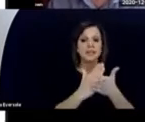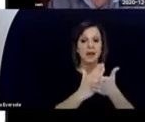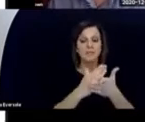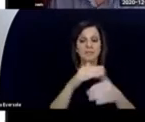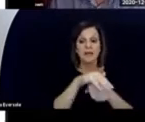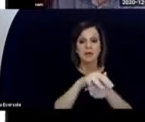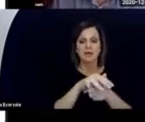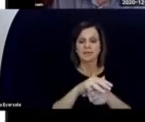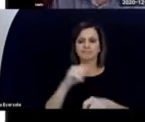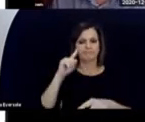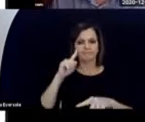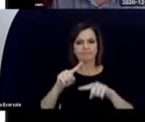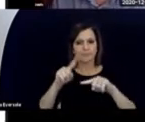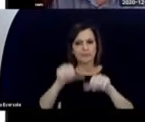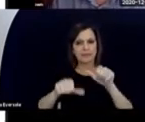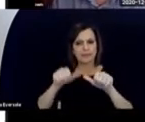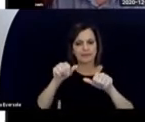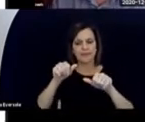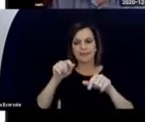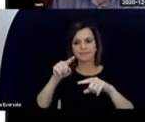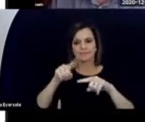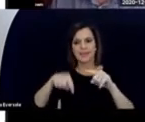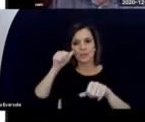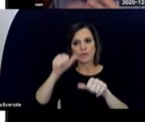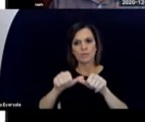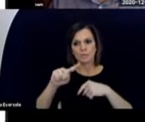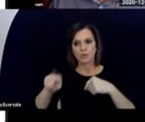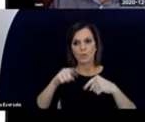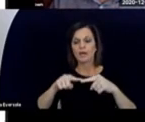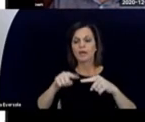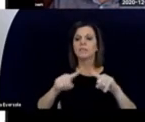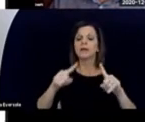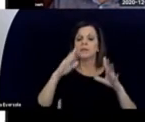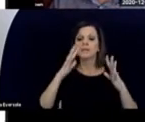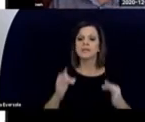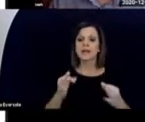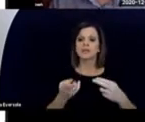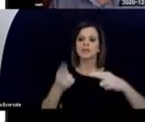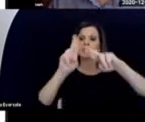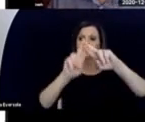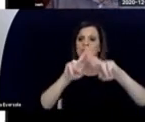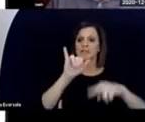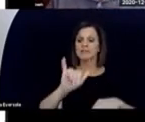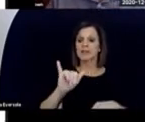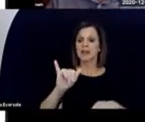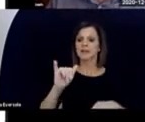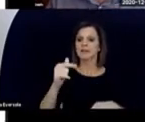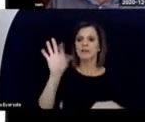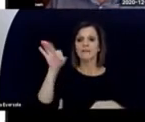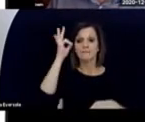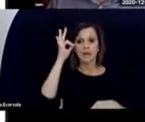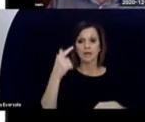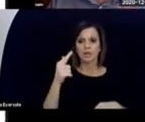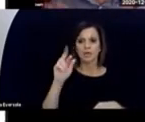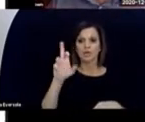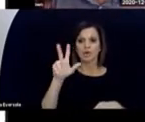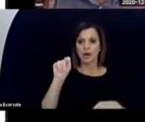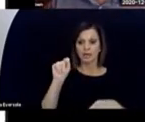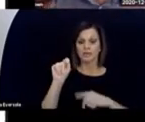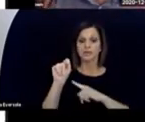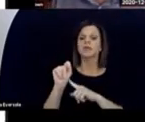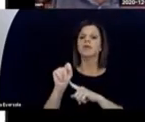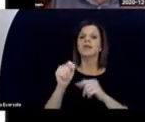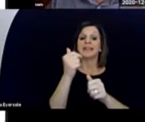when, it was decided to increase the grant, the federal grant, but give money to